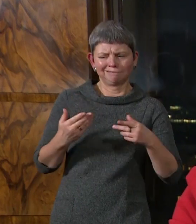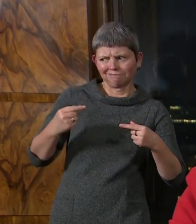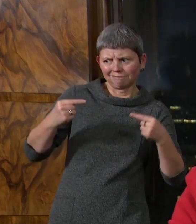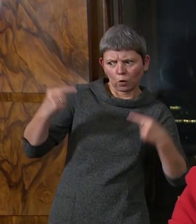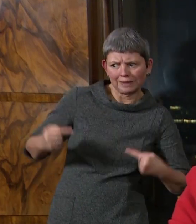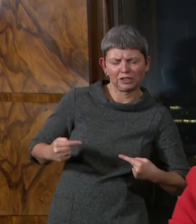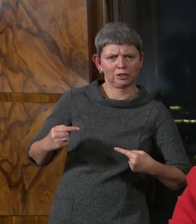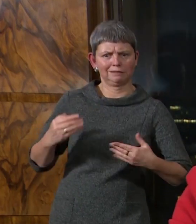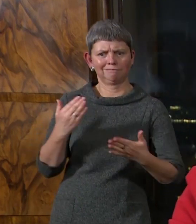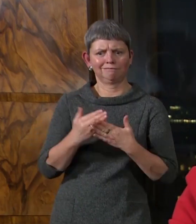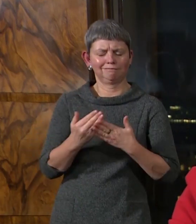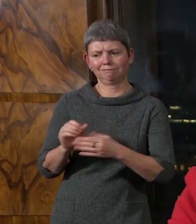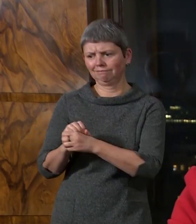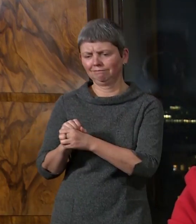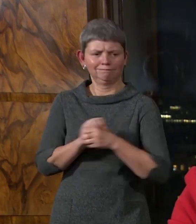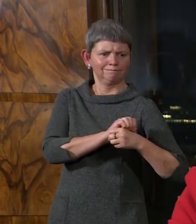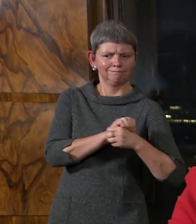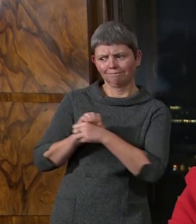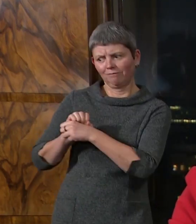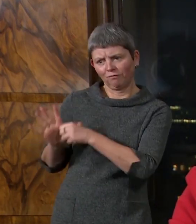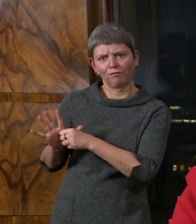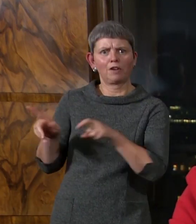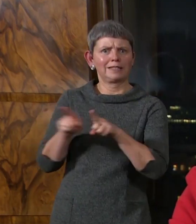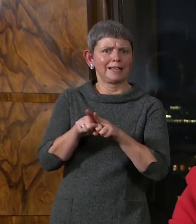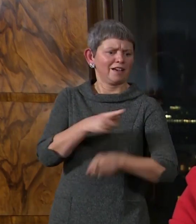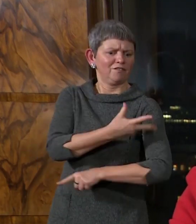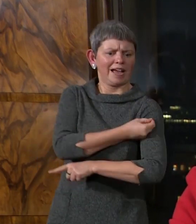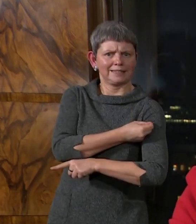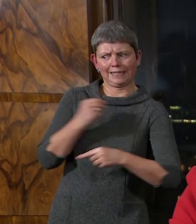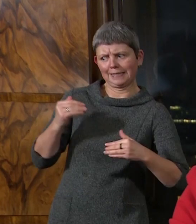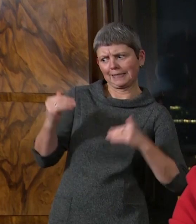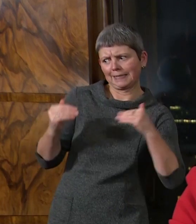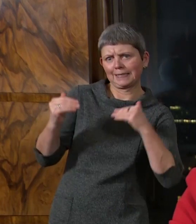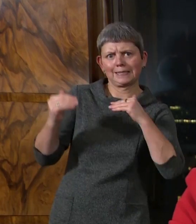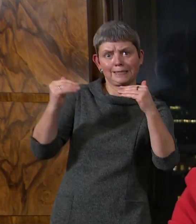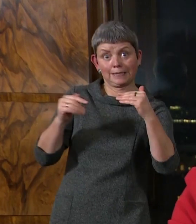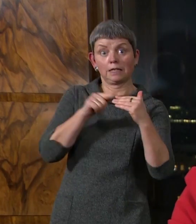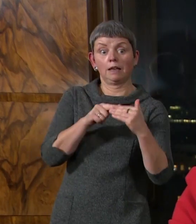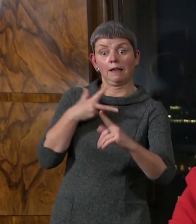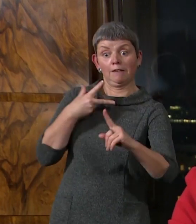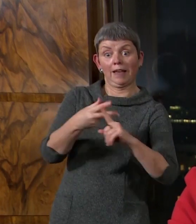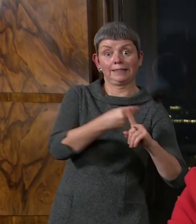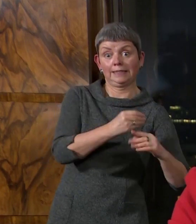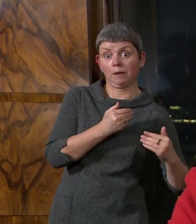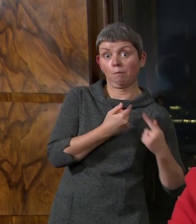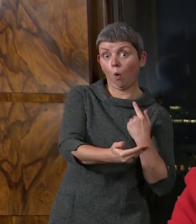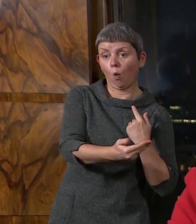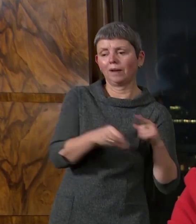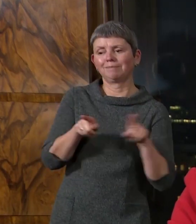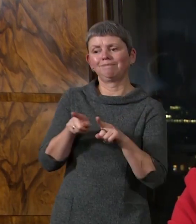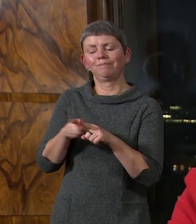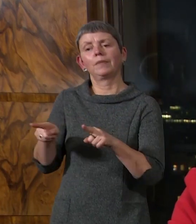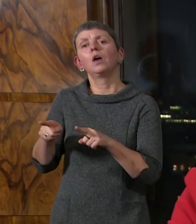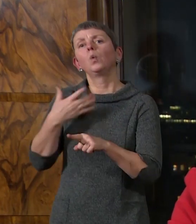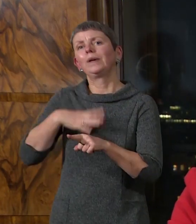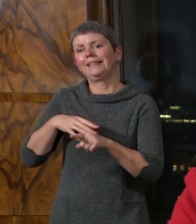vaccines, as we speed up their delivery, we also need to slow down the virus. Put simply, that means all of